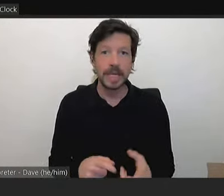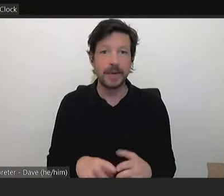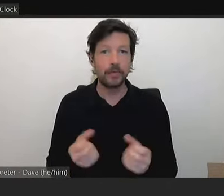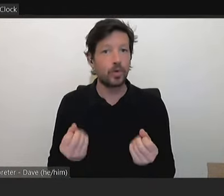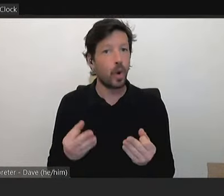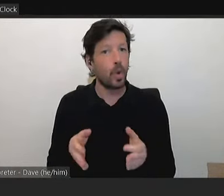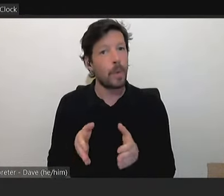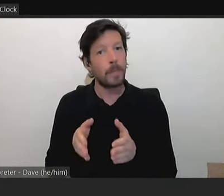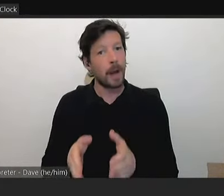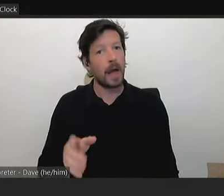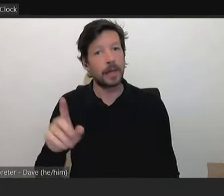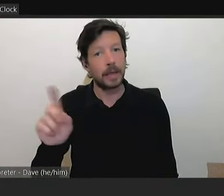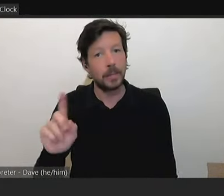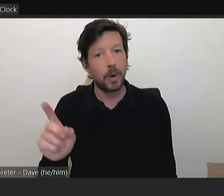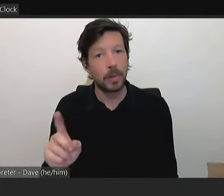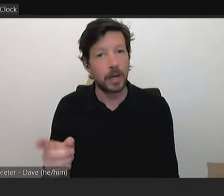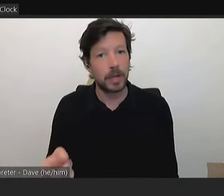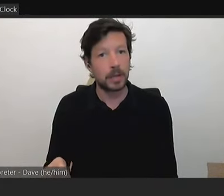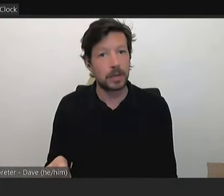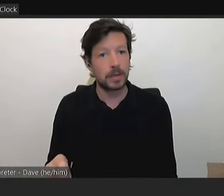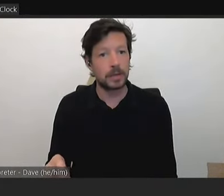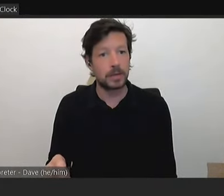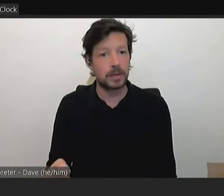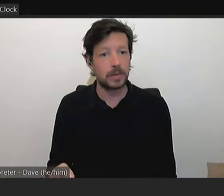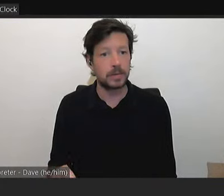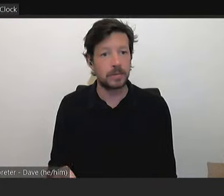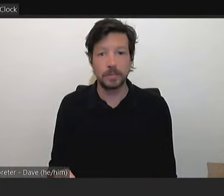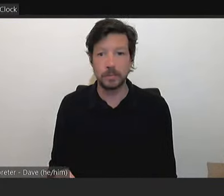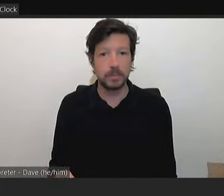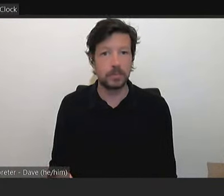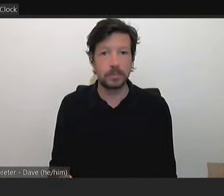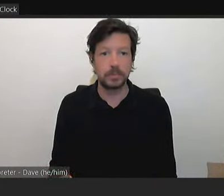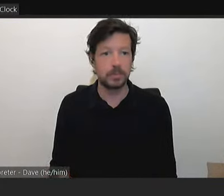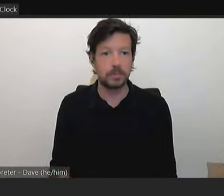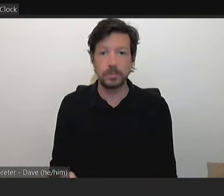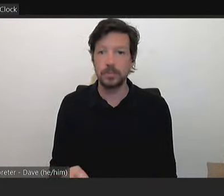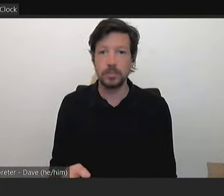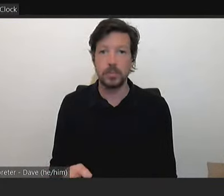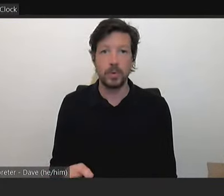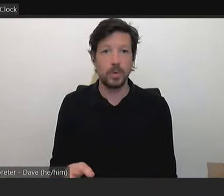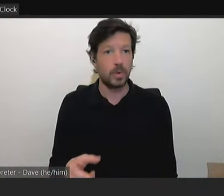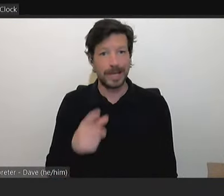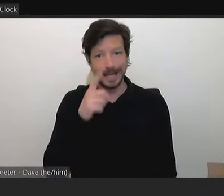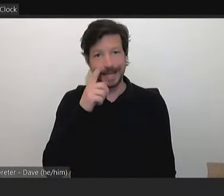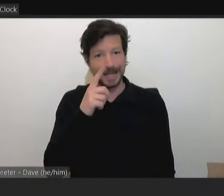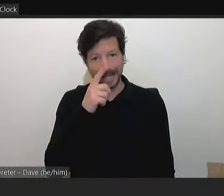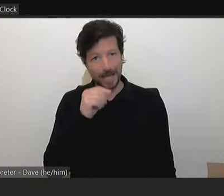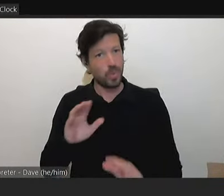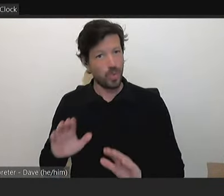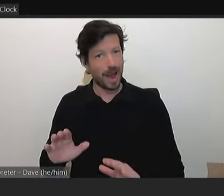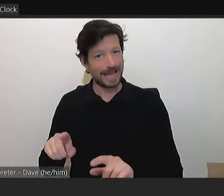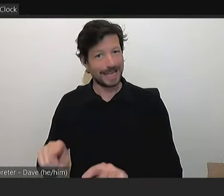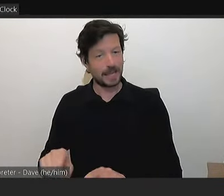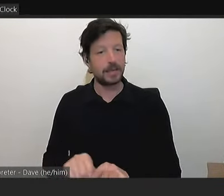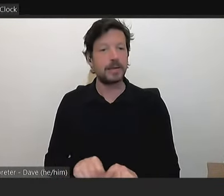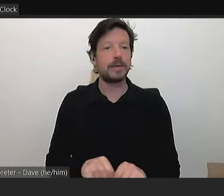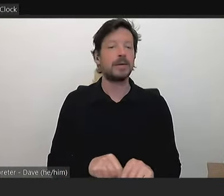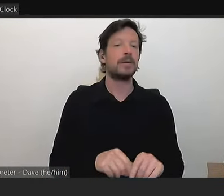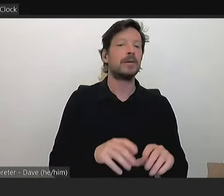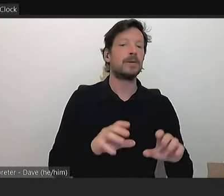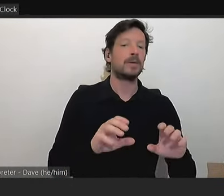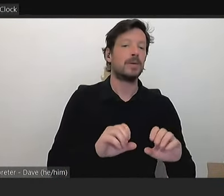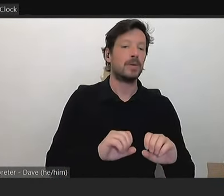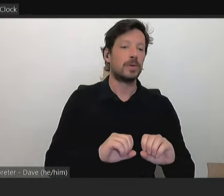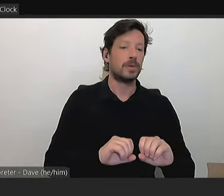this point in time or, yeah, or cannot wait? So, through you, Mayor, I'll just clarify that that for Mr McKenzie